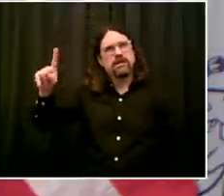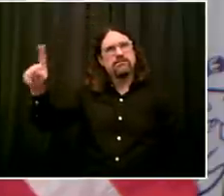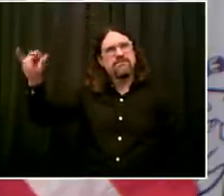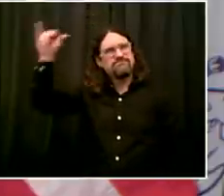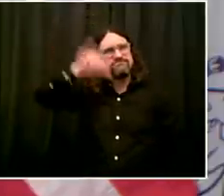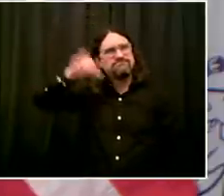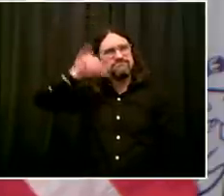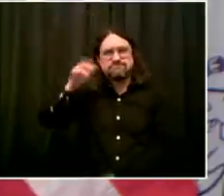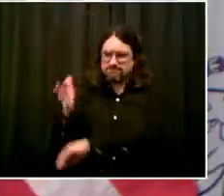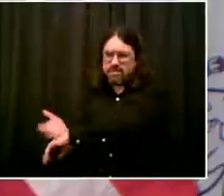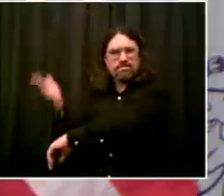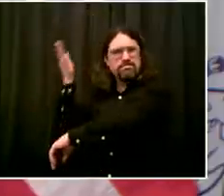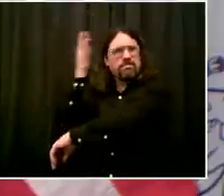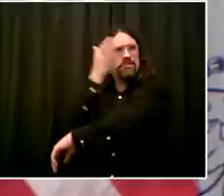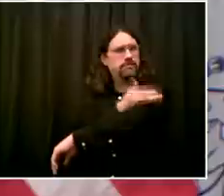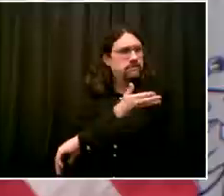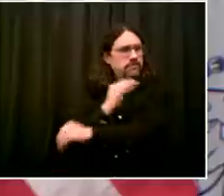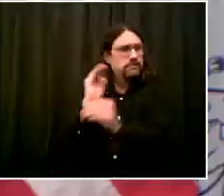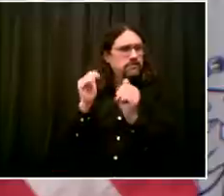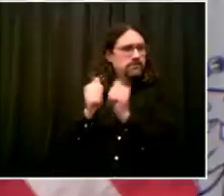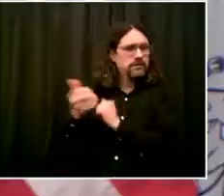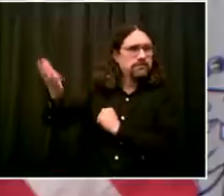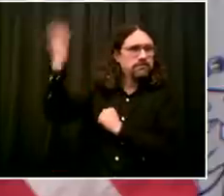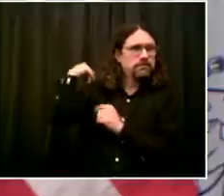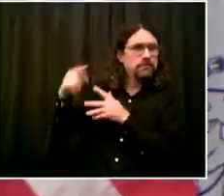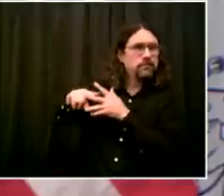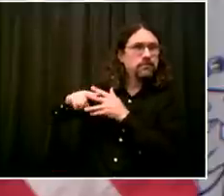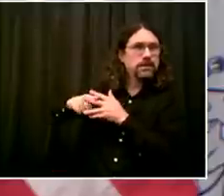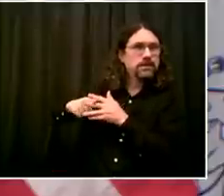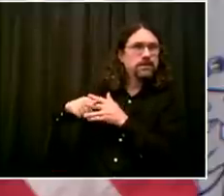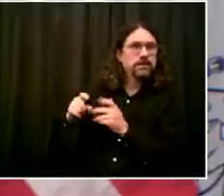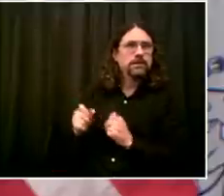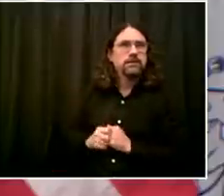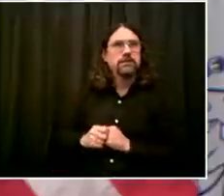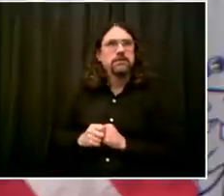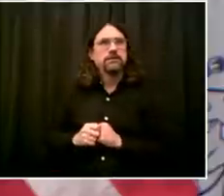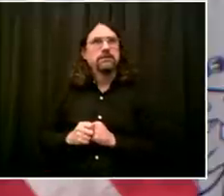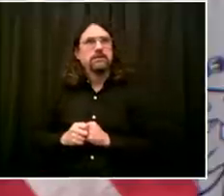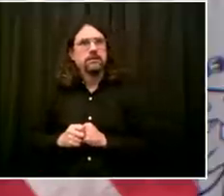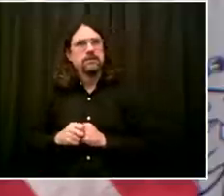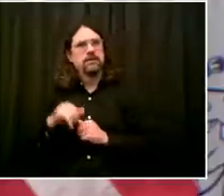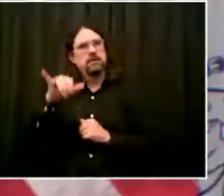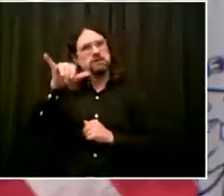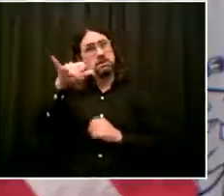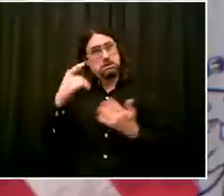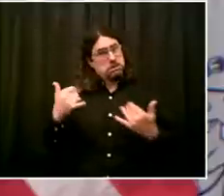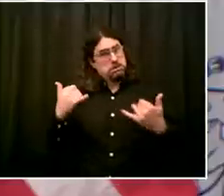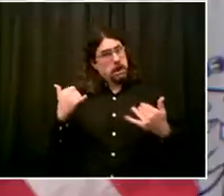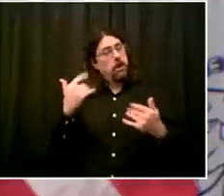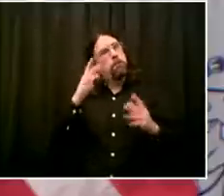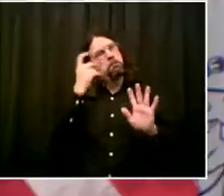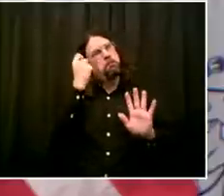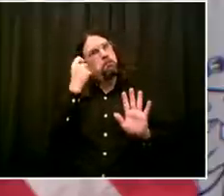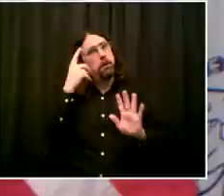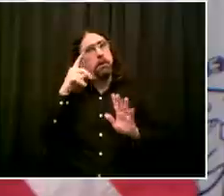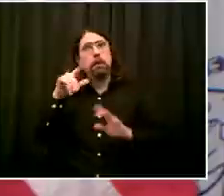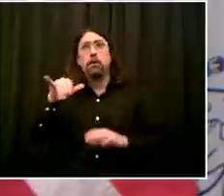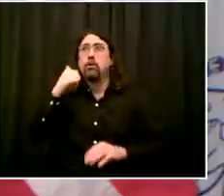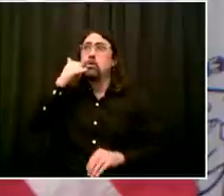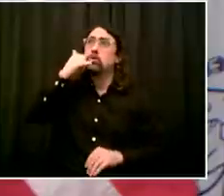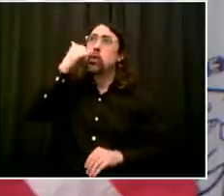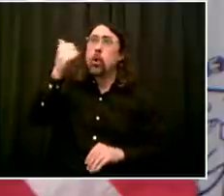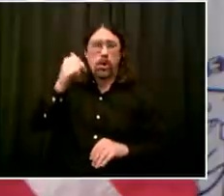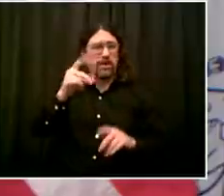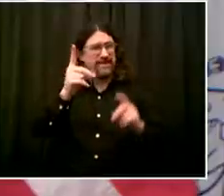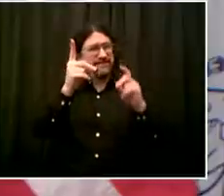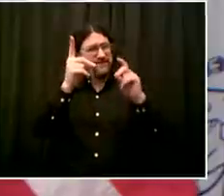back into the mix. So you can go to a senior center and talk to them and they will enroll you in the food supply system and make sure